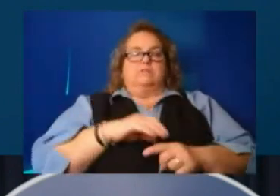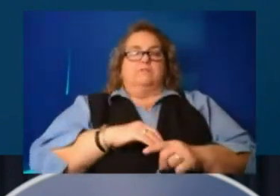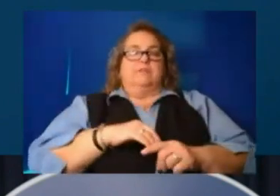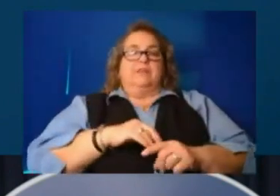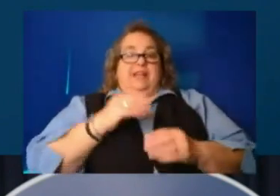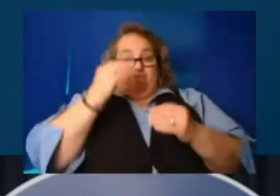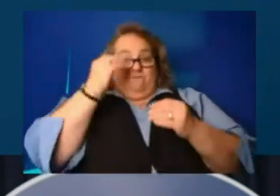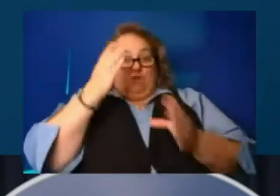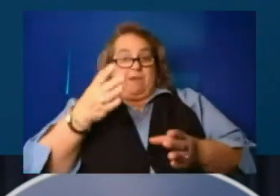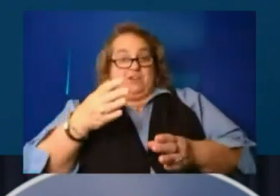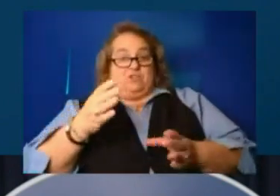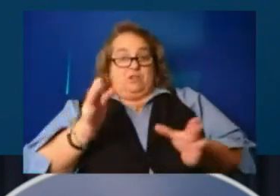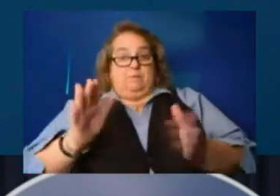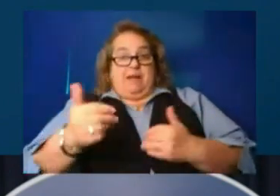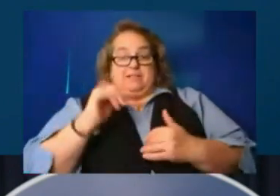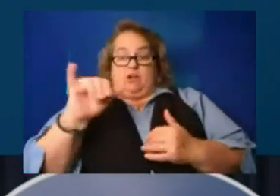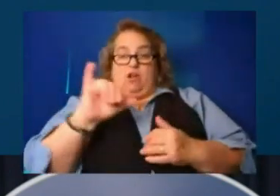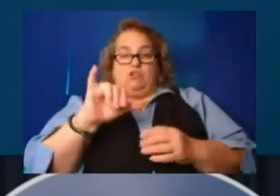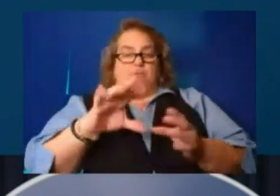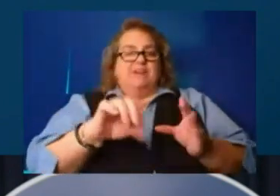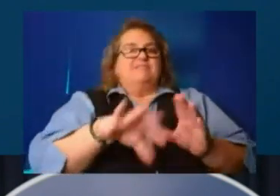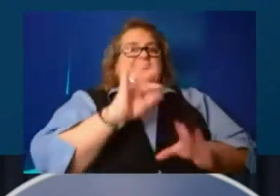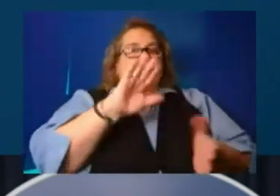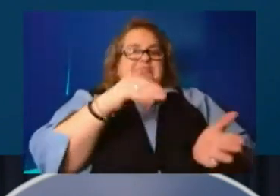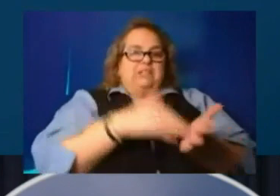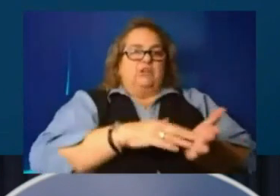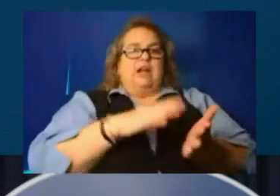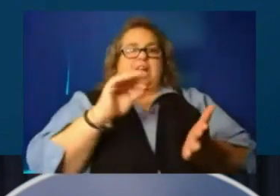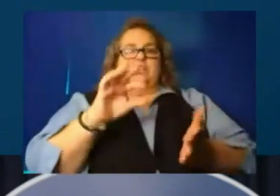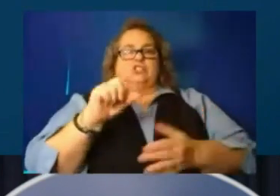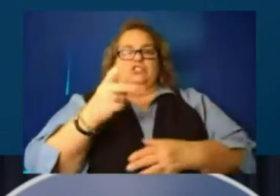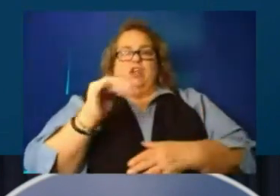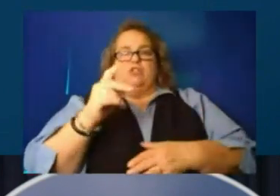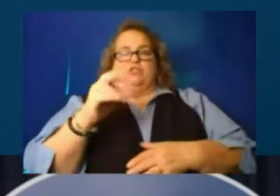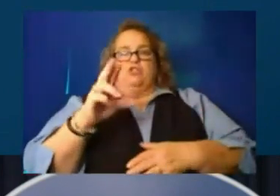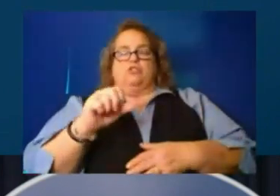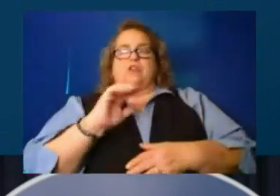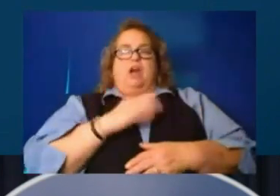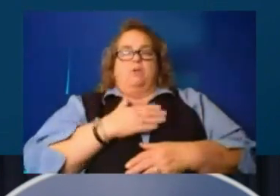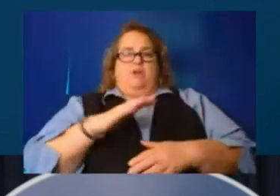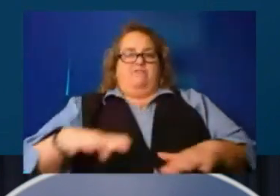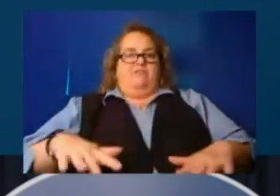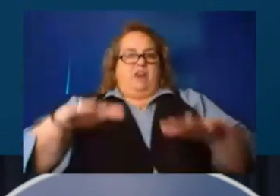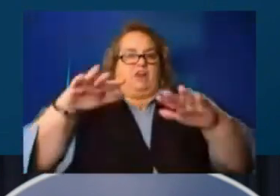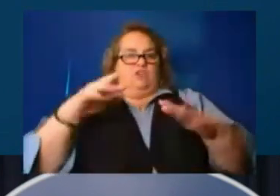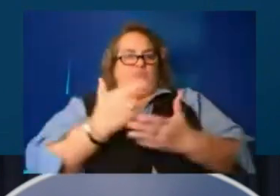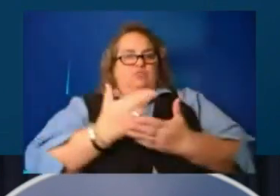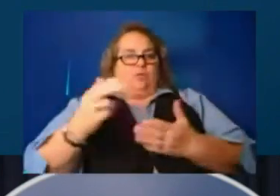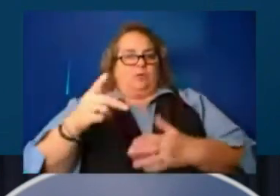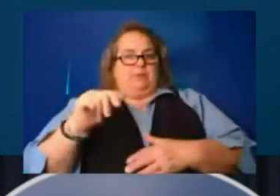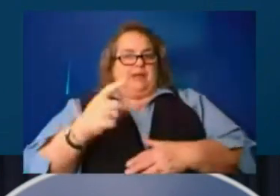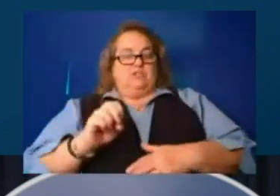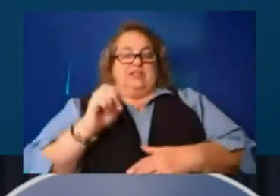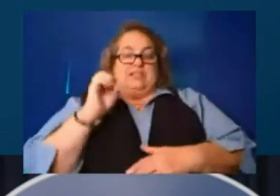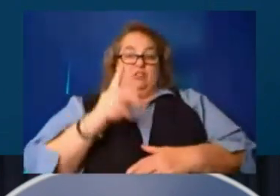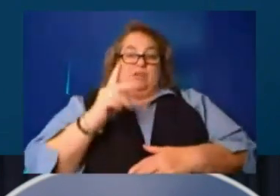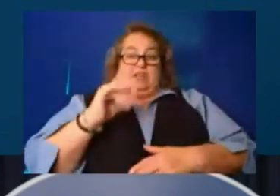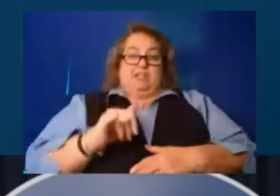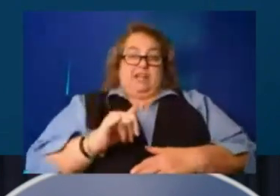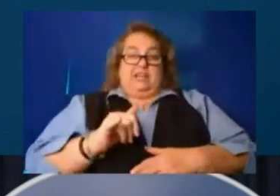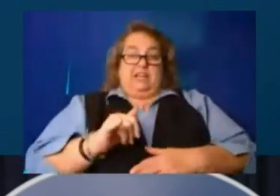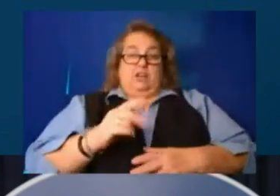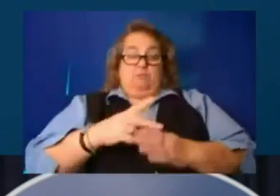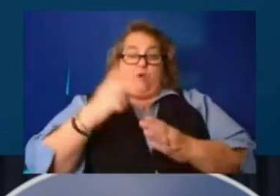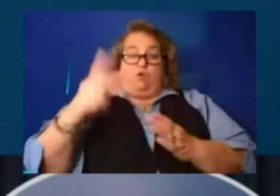centers and shelters and on our flood resource page. The eastern Kentucky sheltering program is available to survivors whose homes were